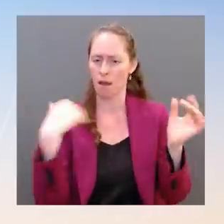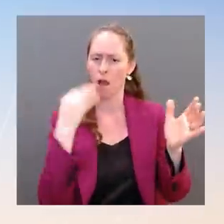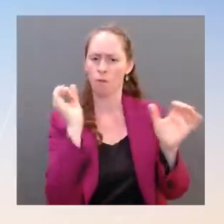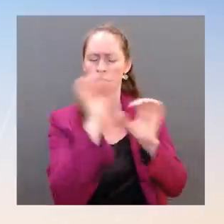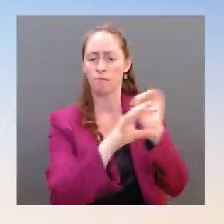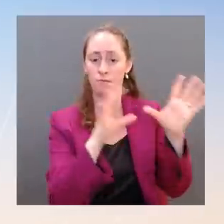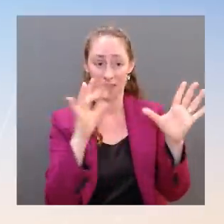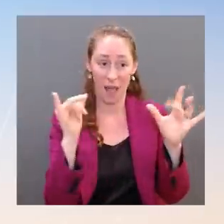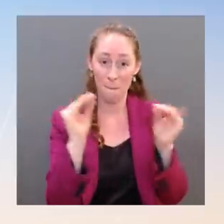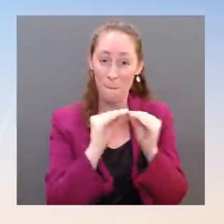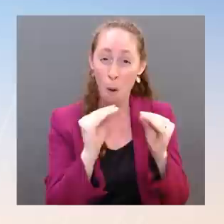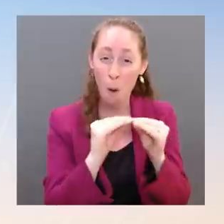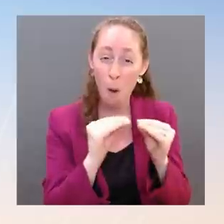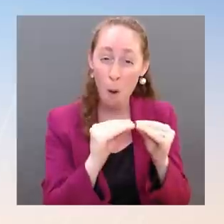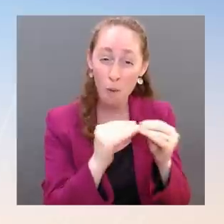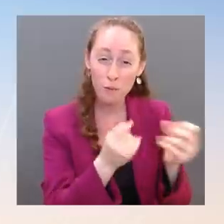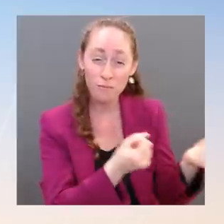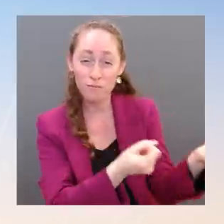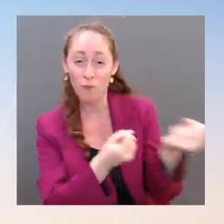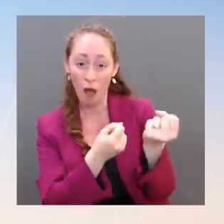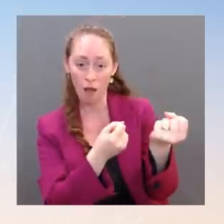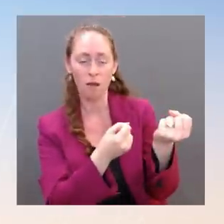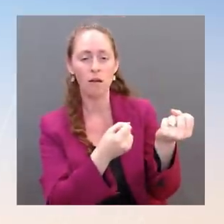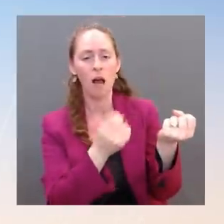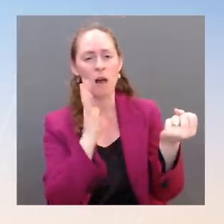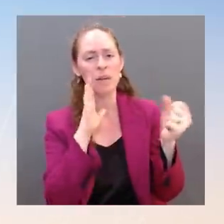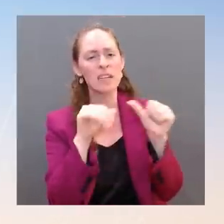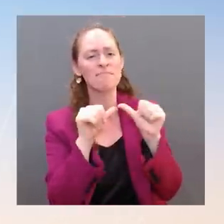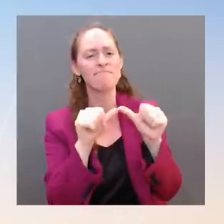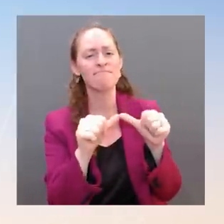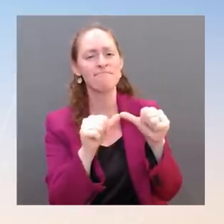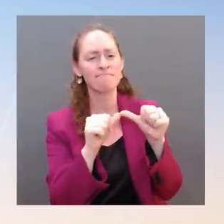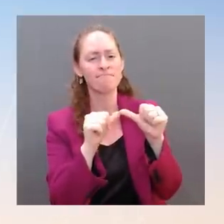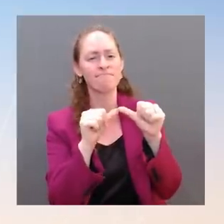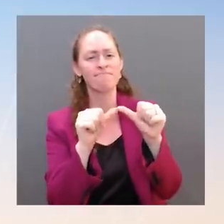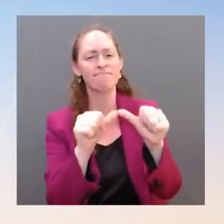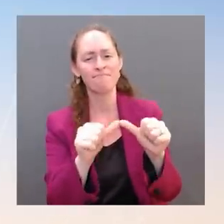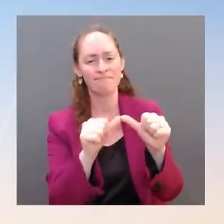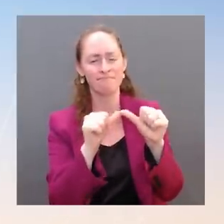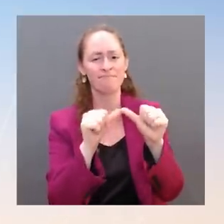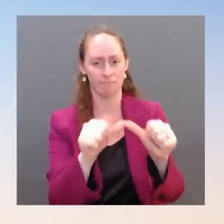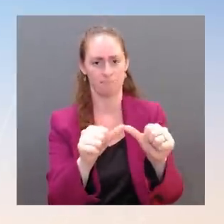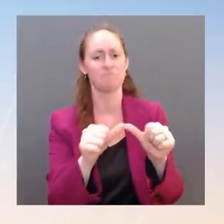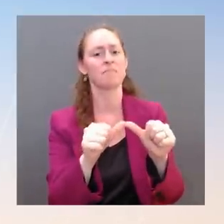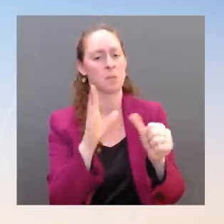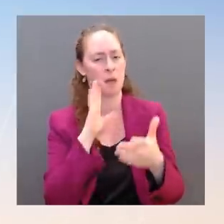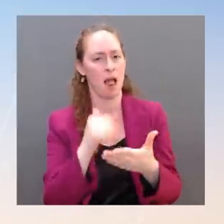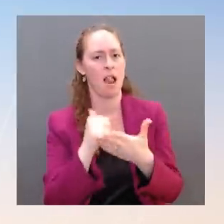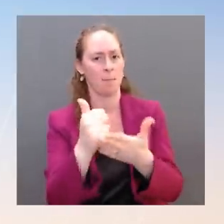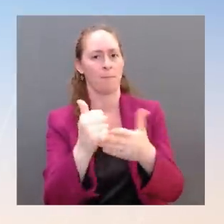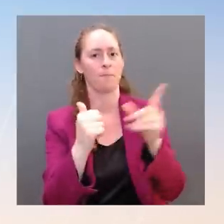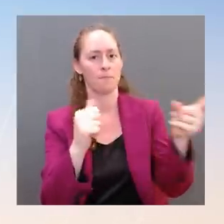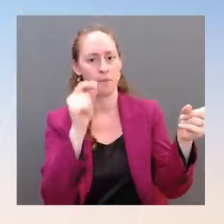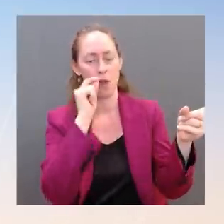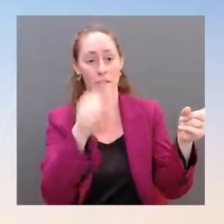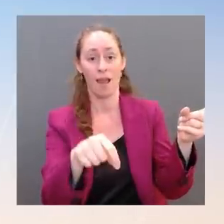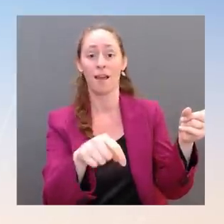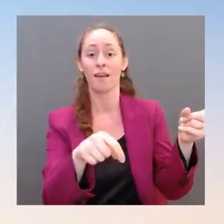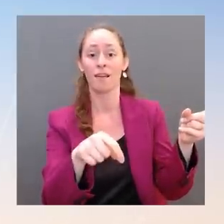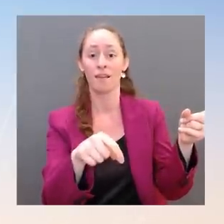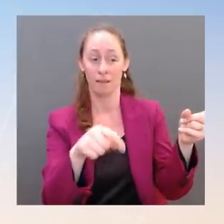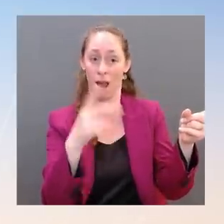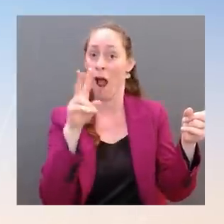And it's having a major impact on the battlefield. Ukraine won the Battle of Kyiv. Ukraine has now beaten